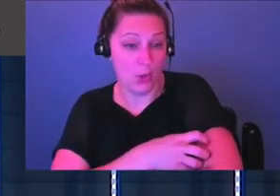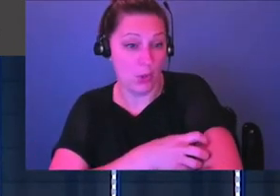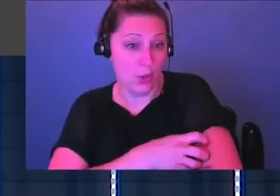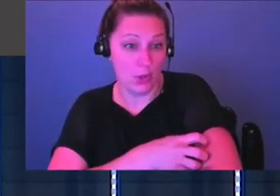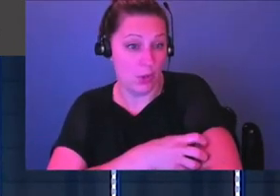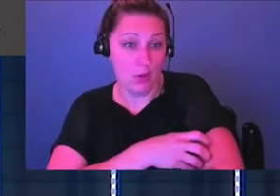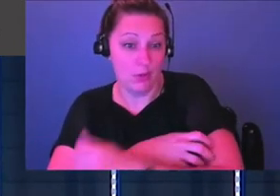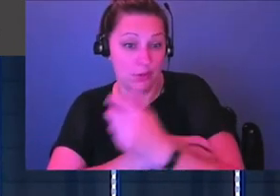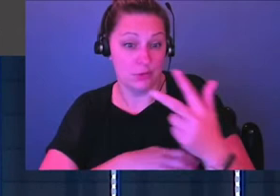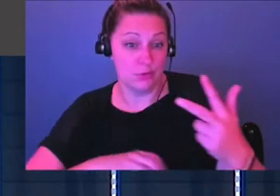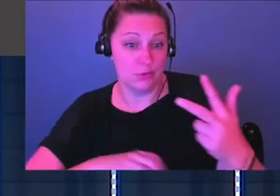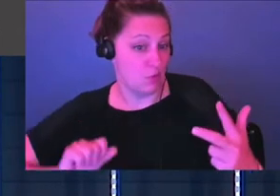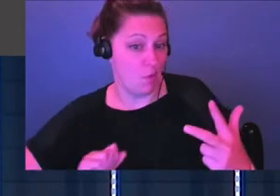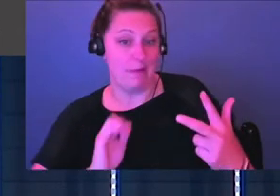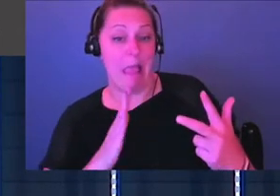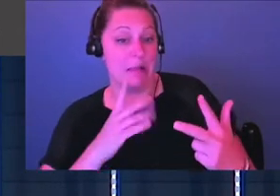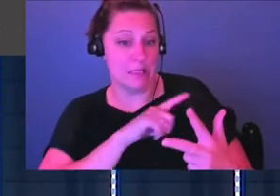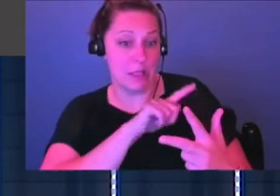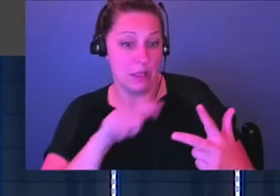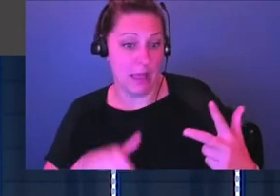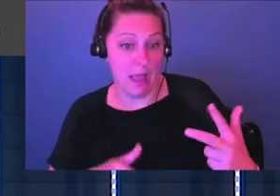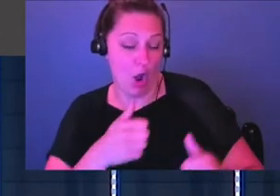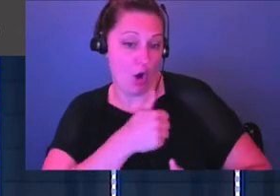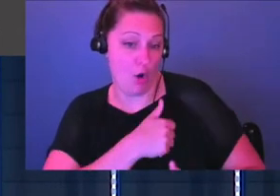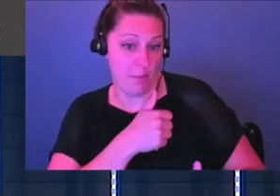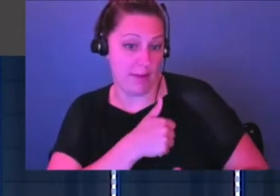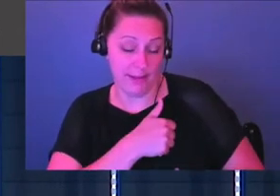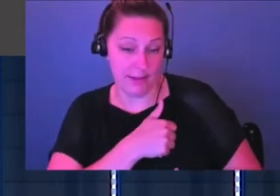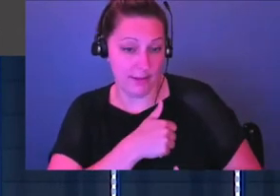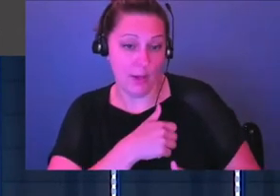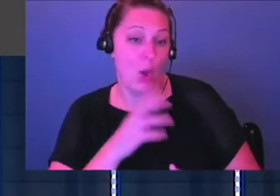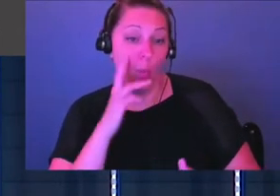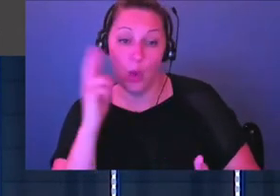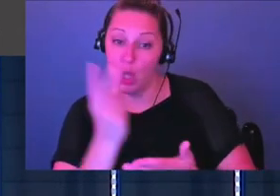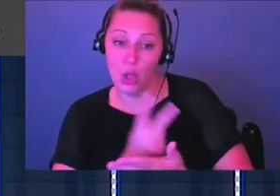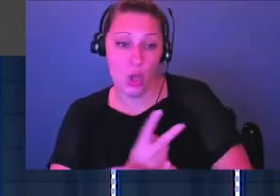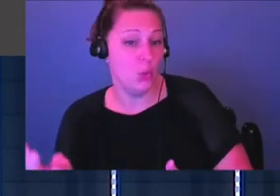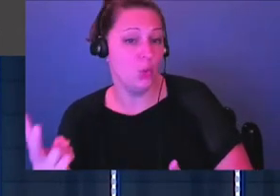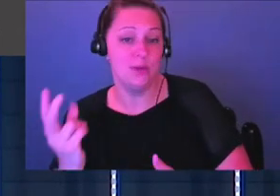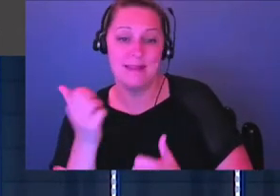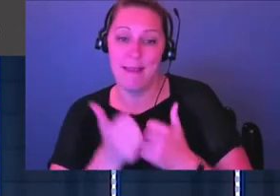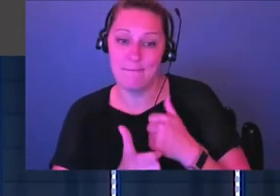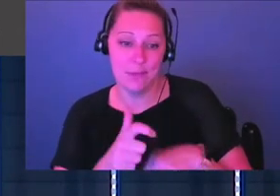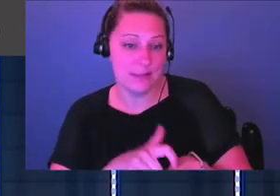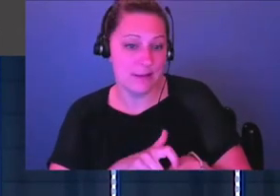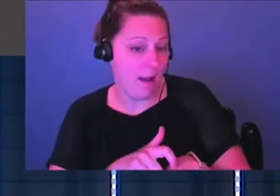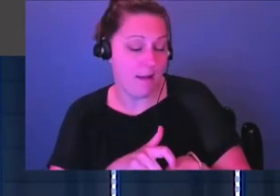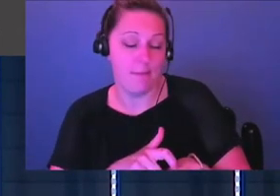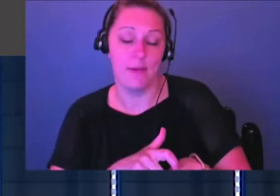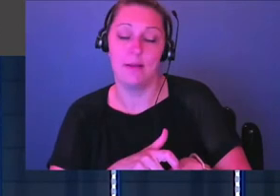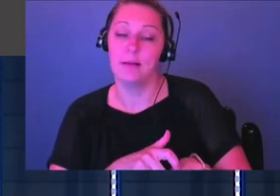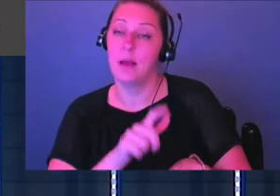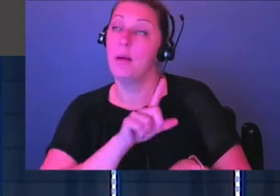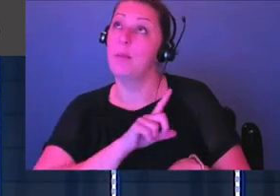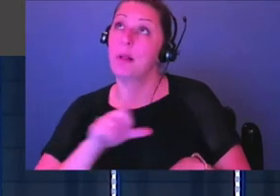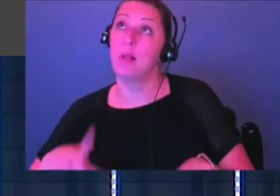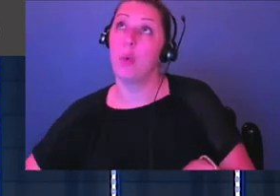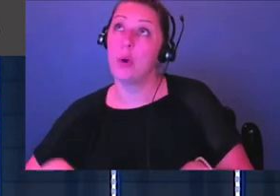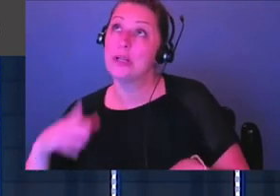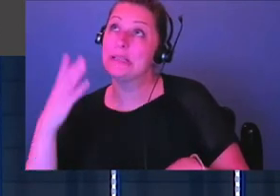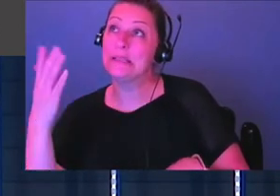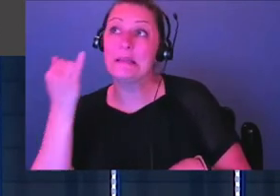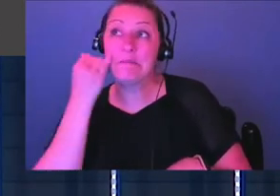this vast army that is attacking us. We will lose, God, every time. And Lord, if we're being honest,